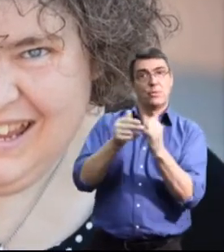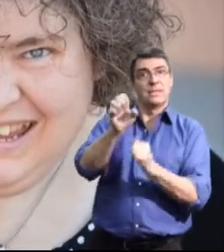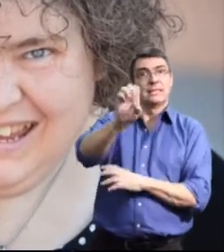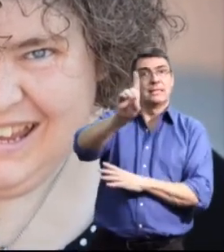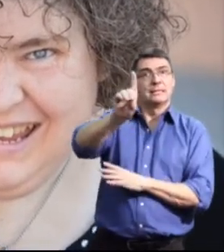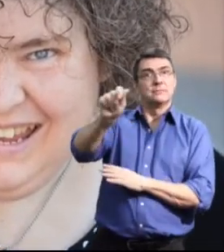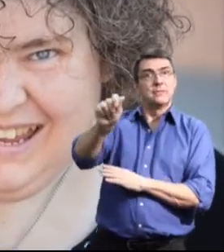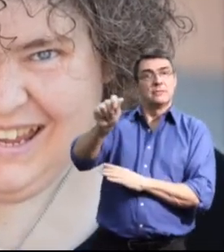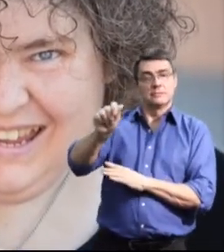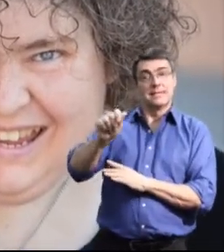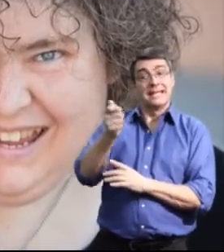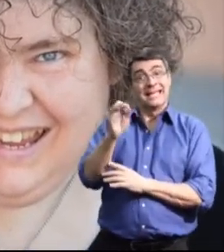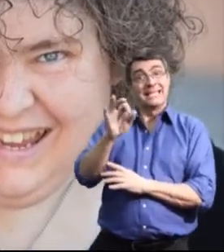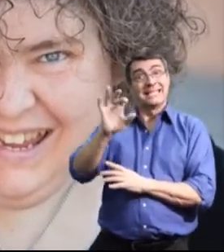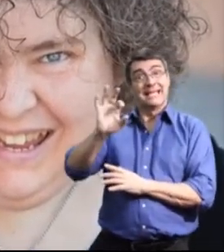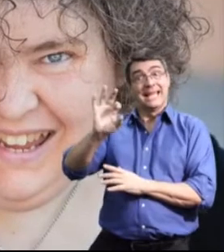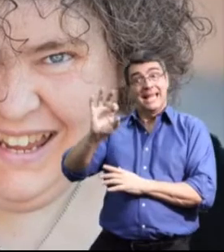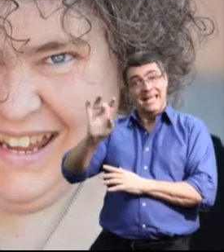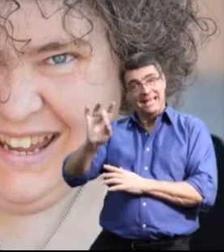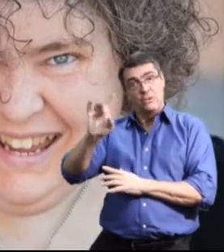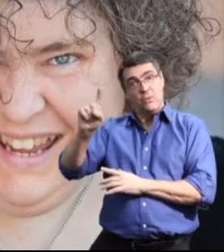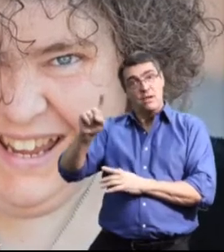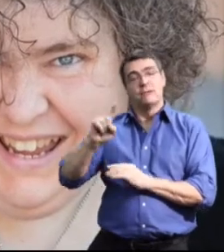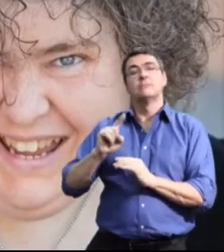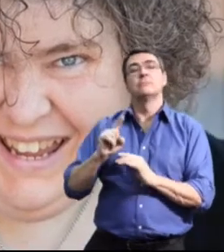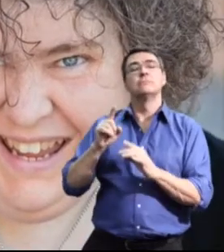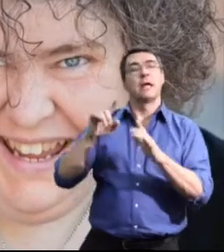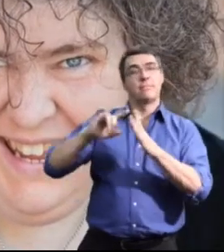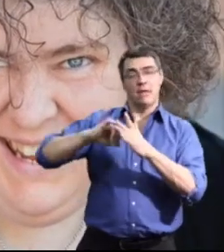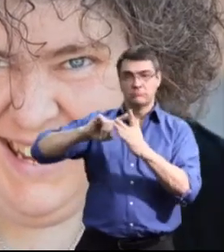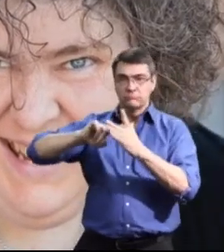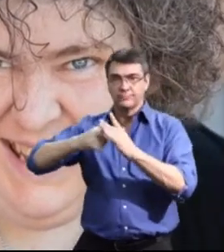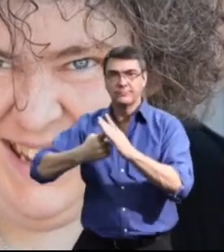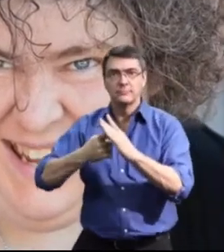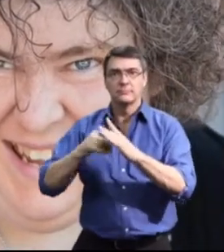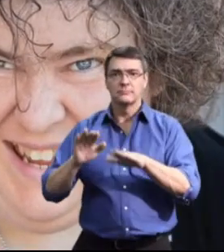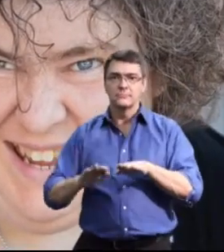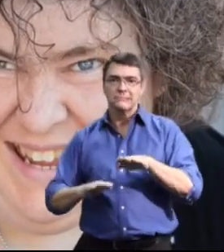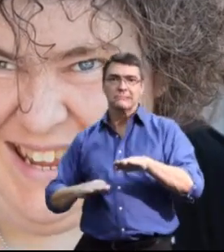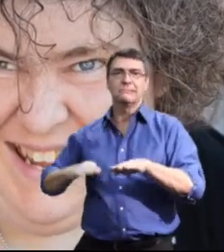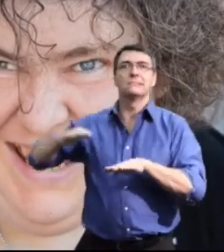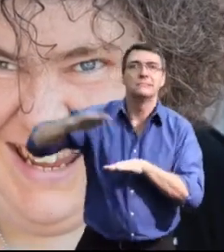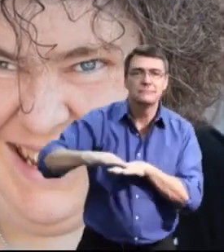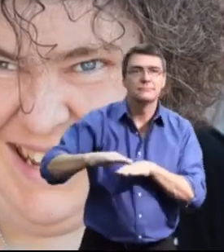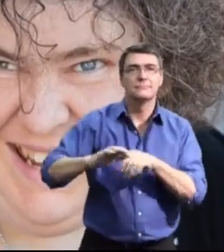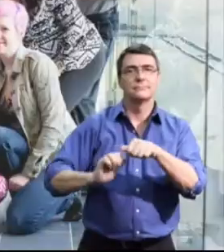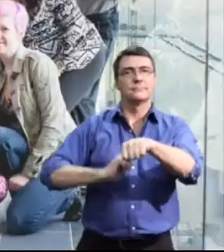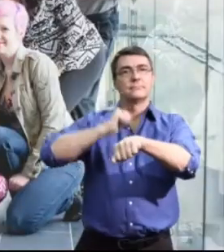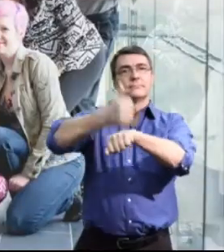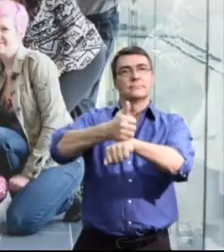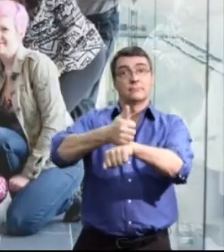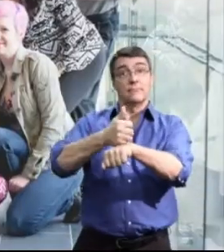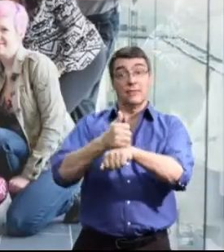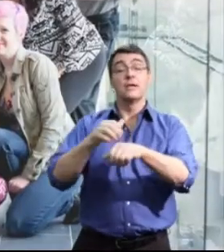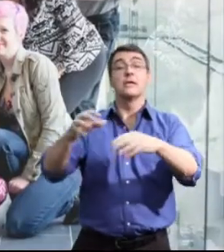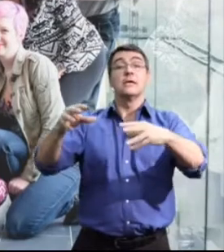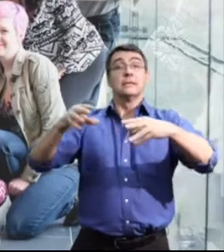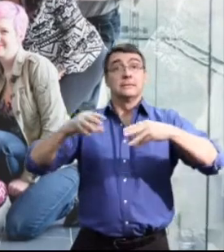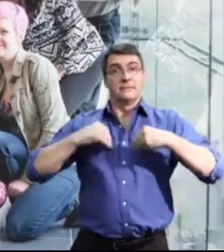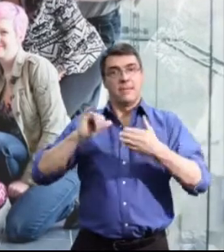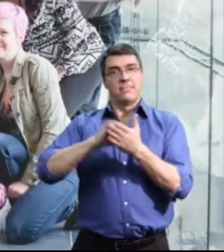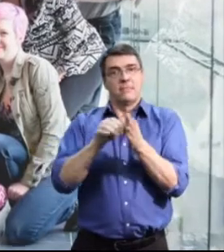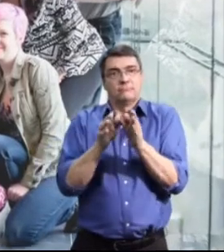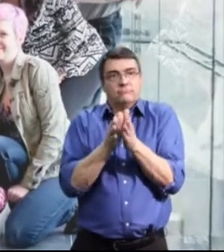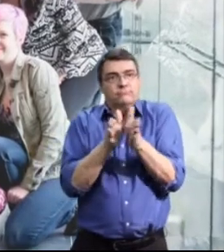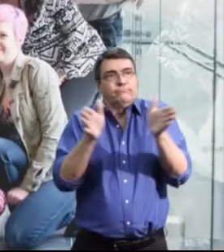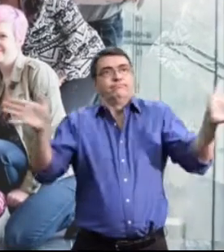Disabled Persons, 1981, serving as a major milestone. Adoption of